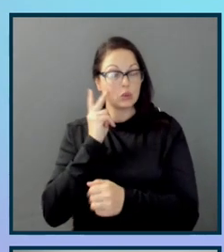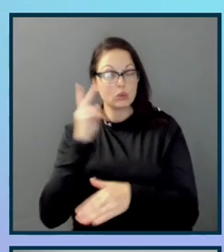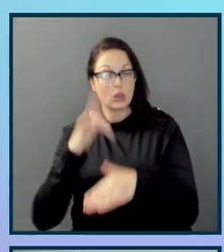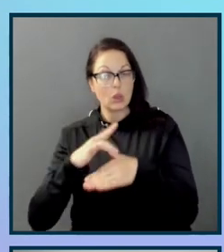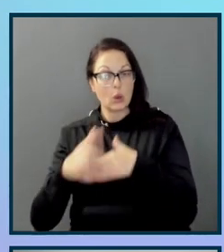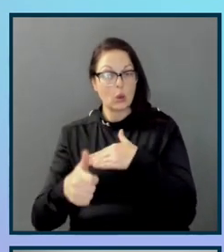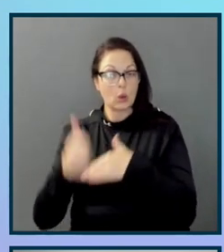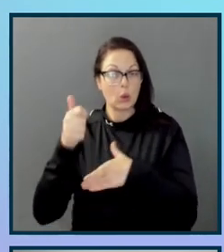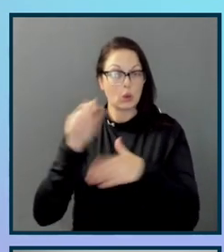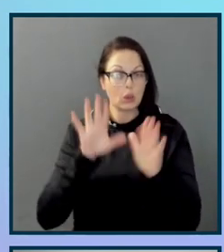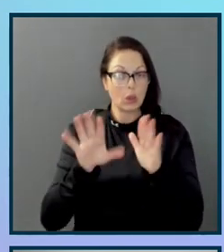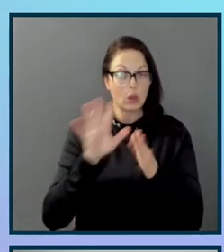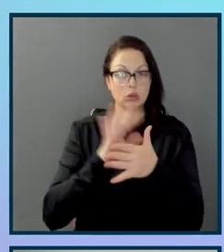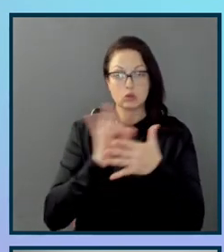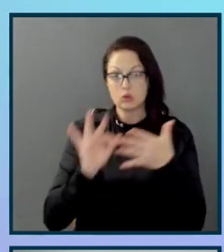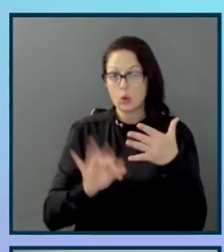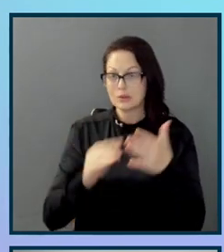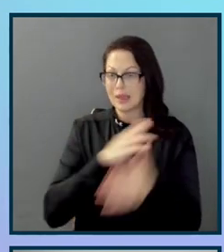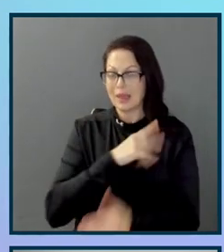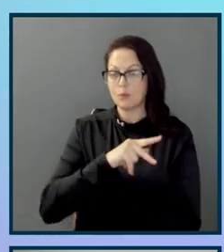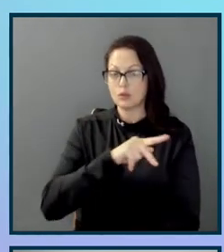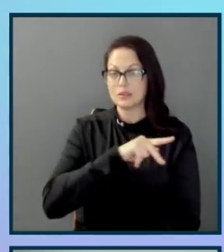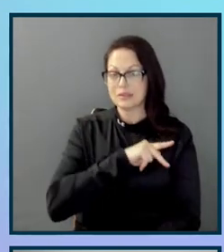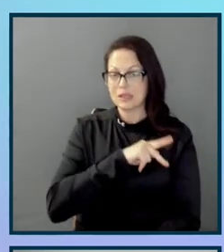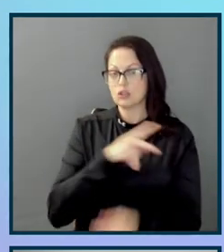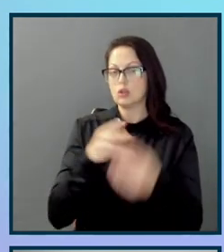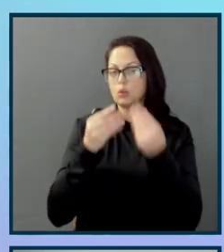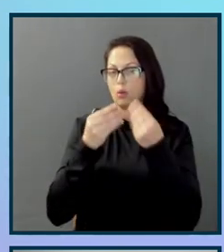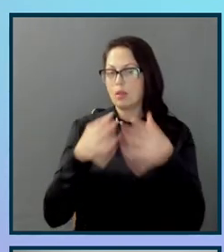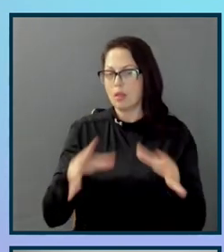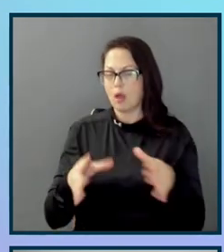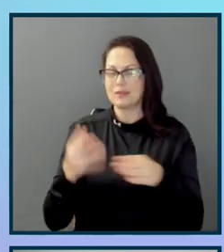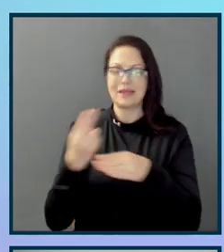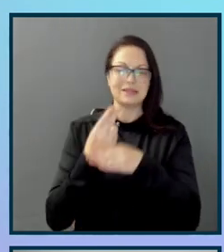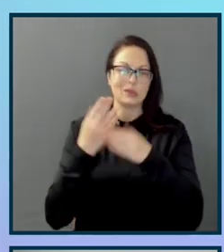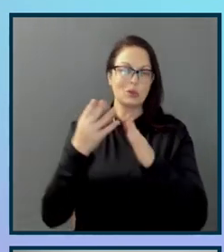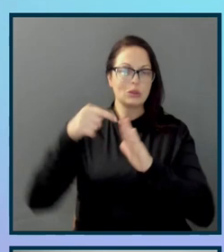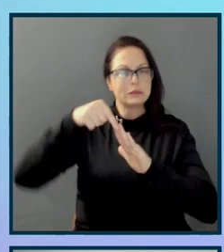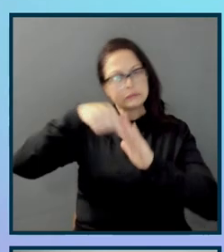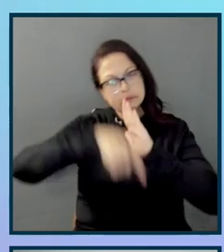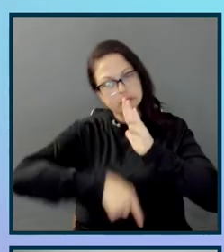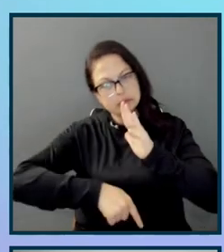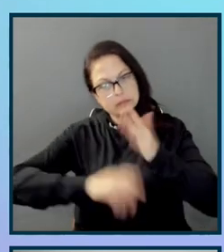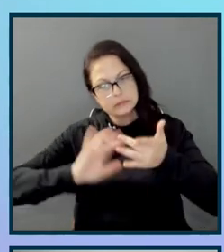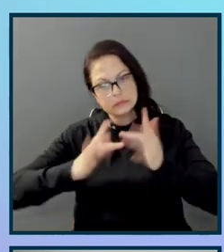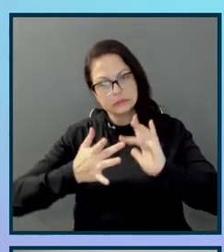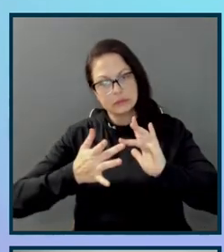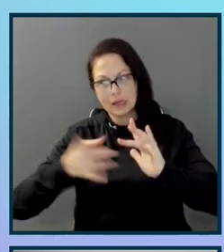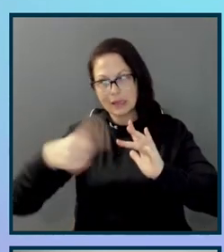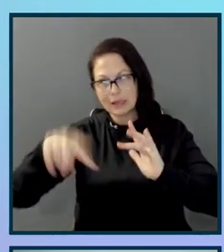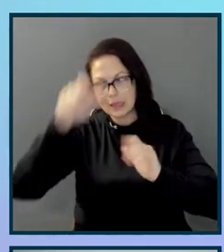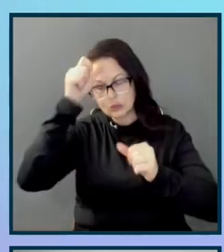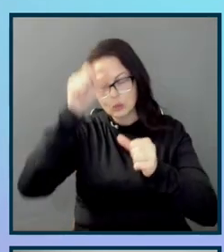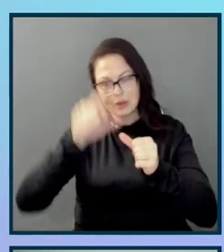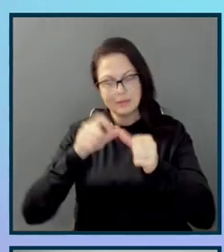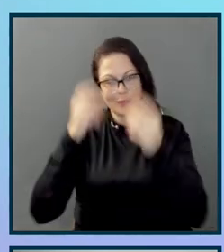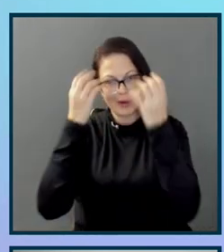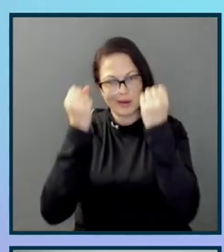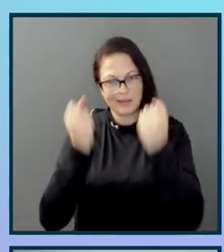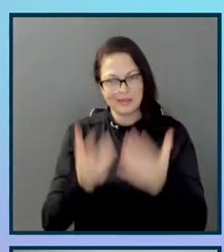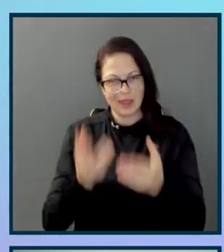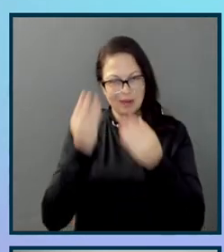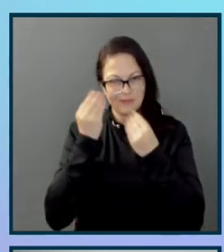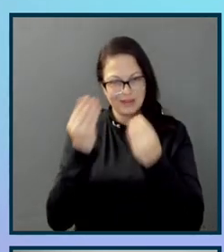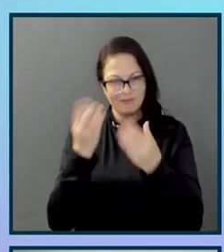personalization were completely lost as users went deeper into the site and users had to remember quite a lot of information from one screen to